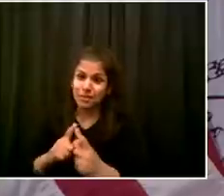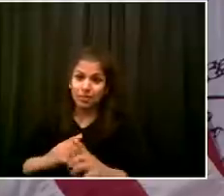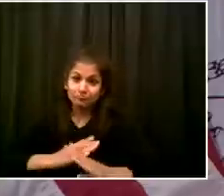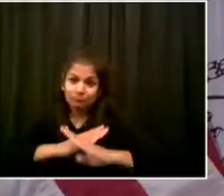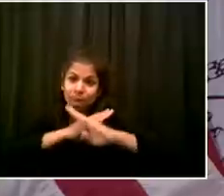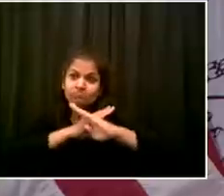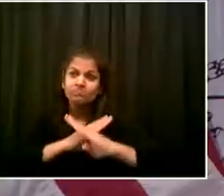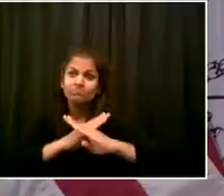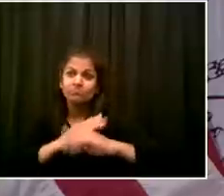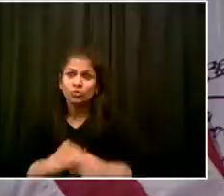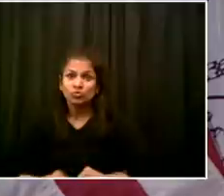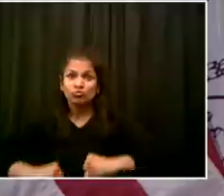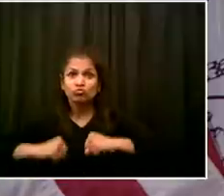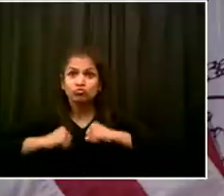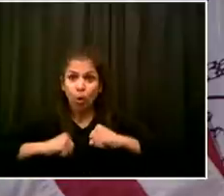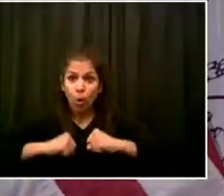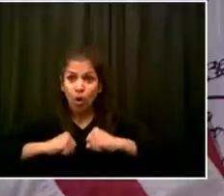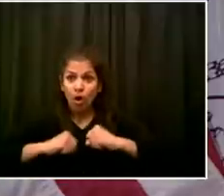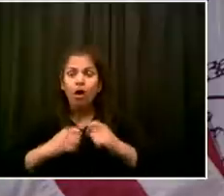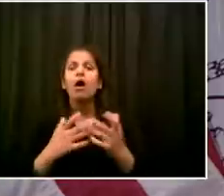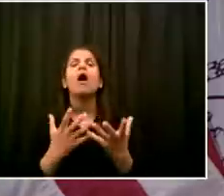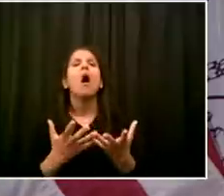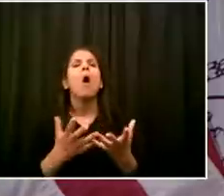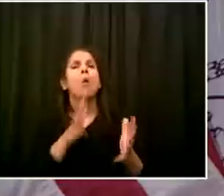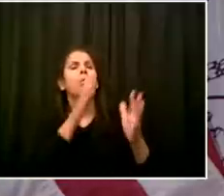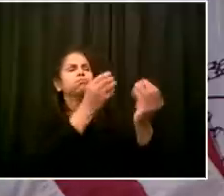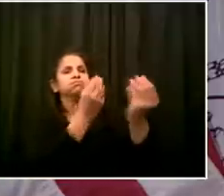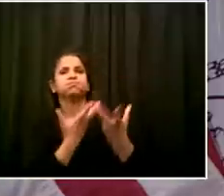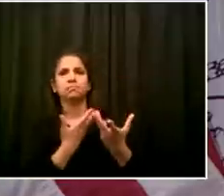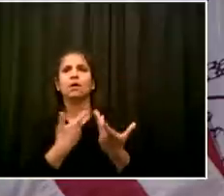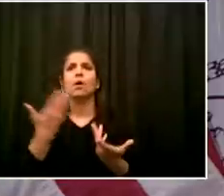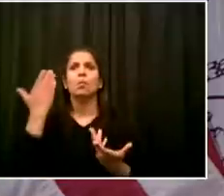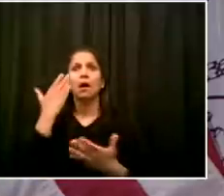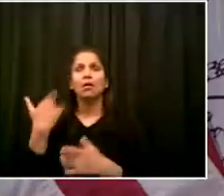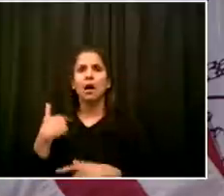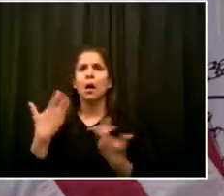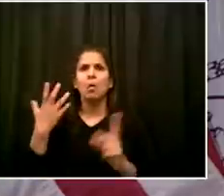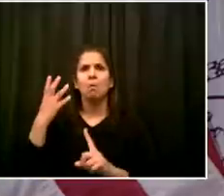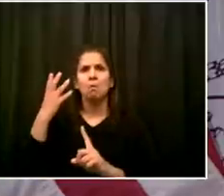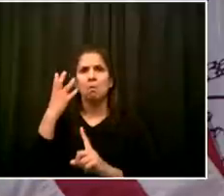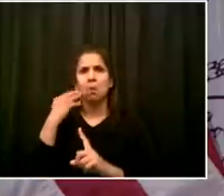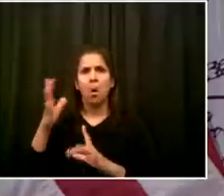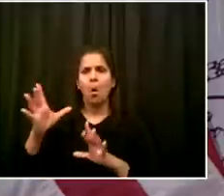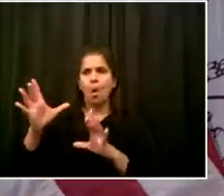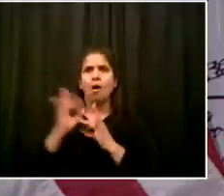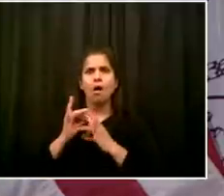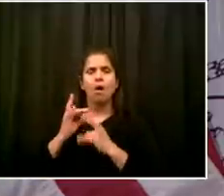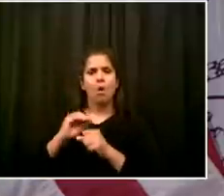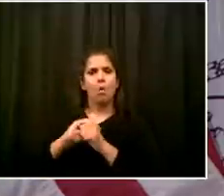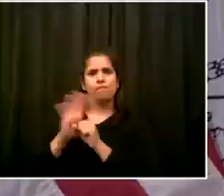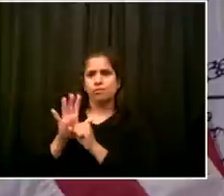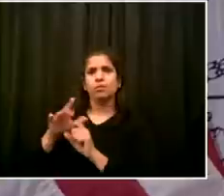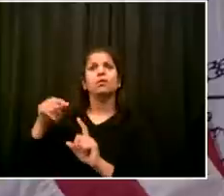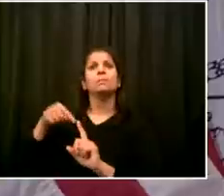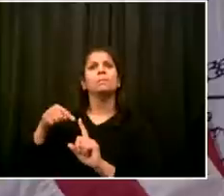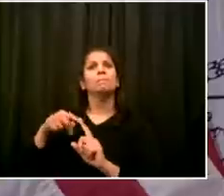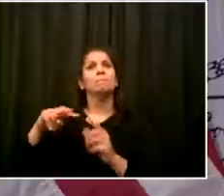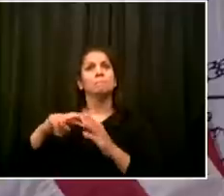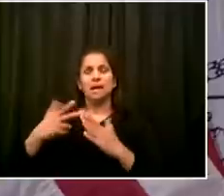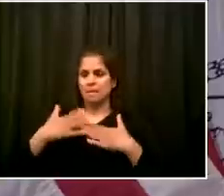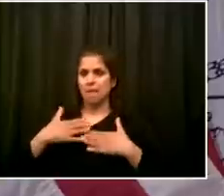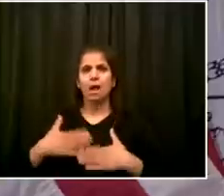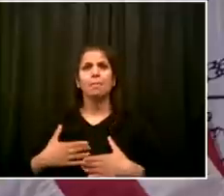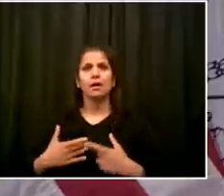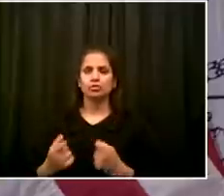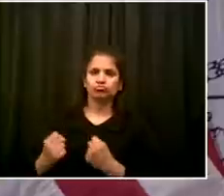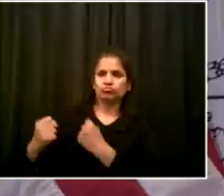alive. So you fought back the disease. It means at some point the disease was part of your life and you overcame it. And that's powerful